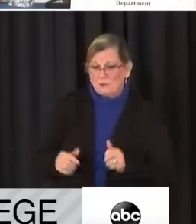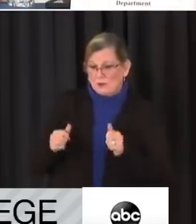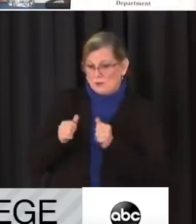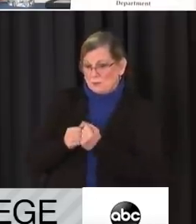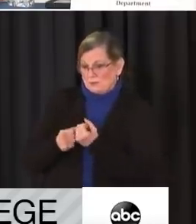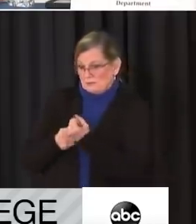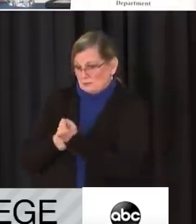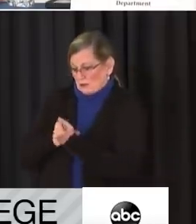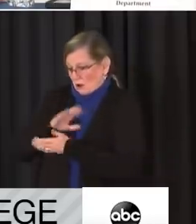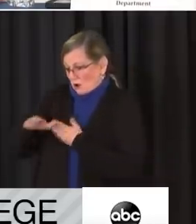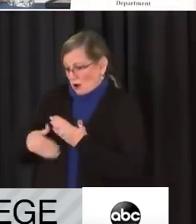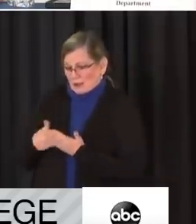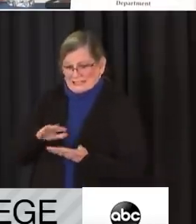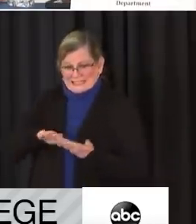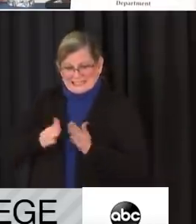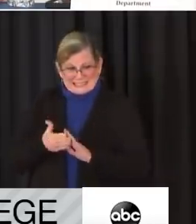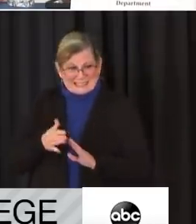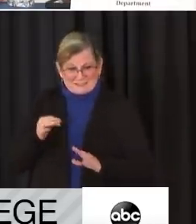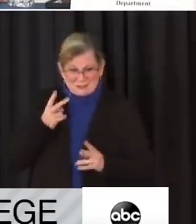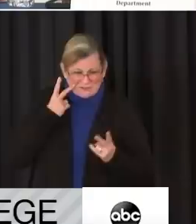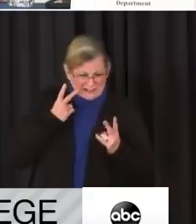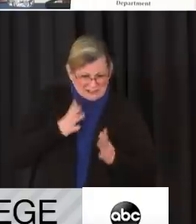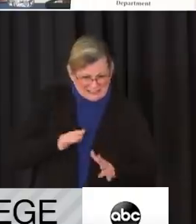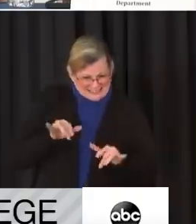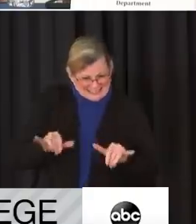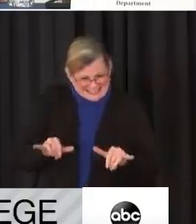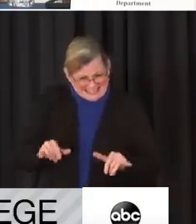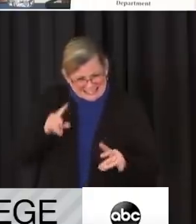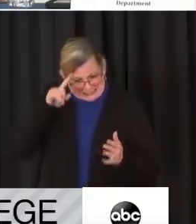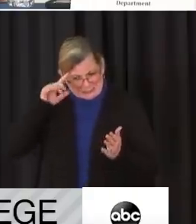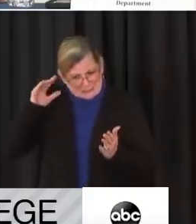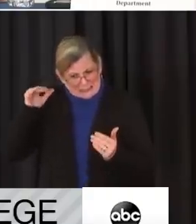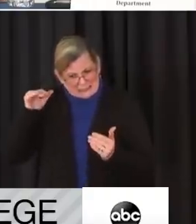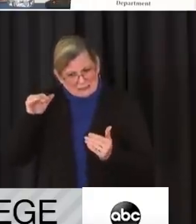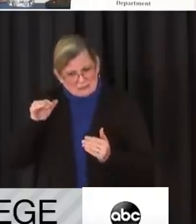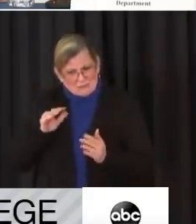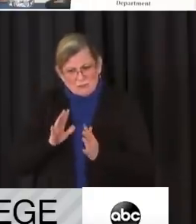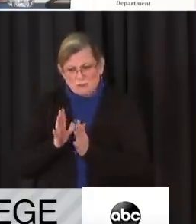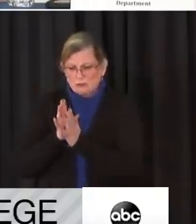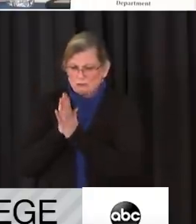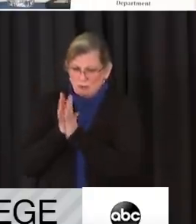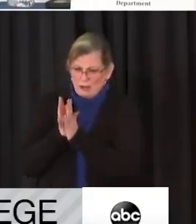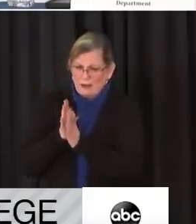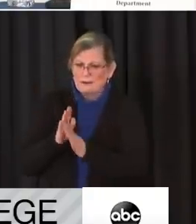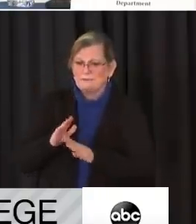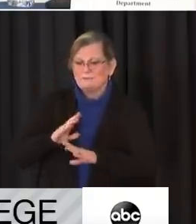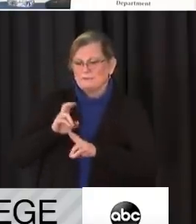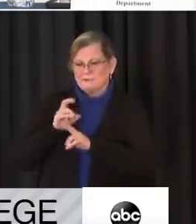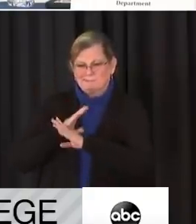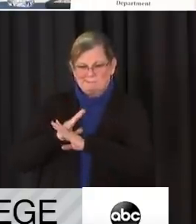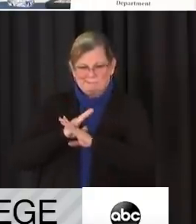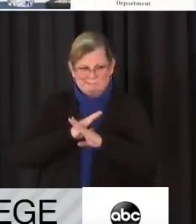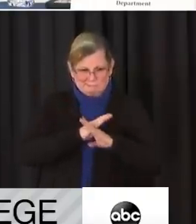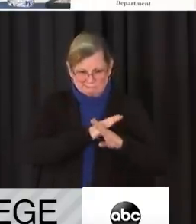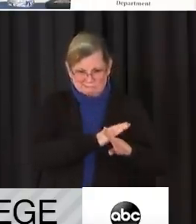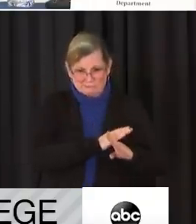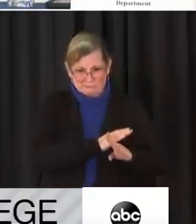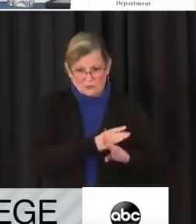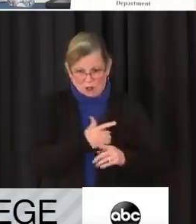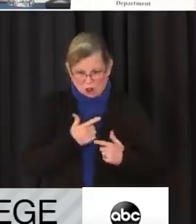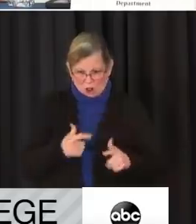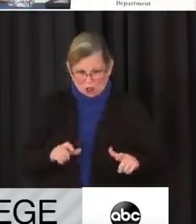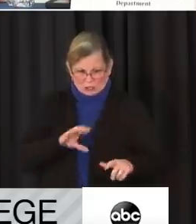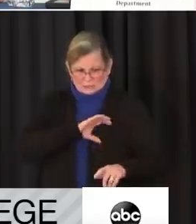neighborhoods. Residents and visitors should continue to expect traffic disruptions and a large law enforcement presence